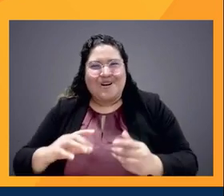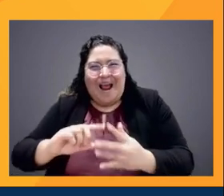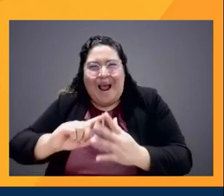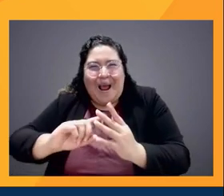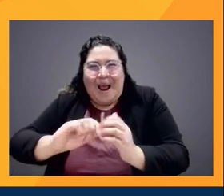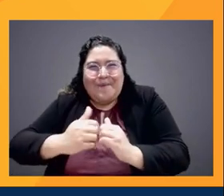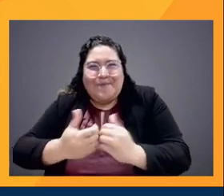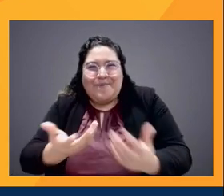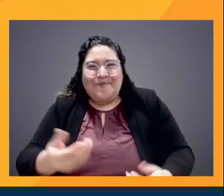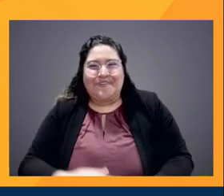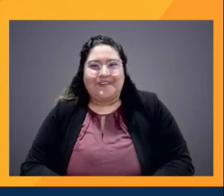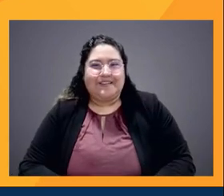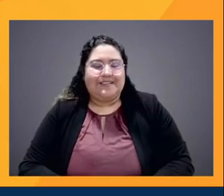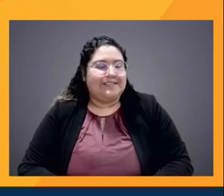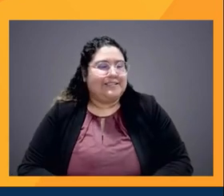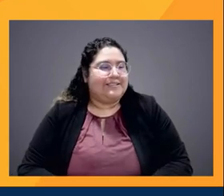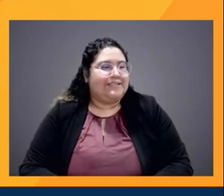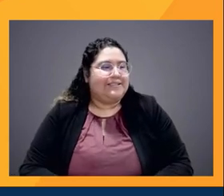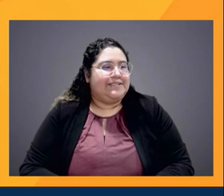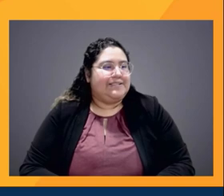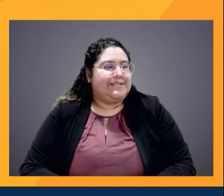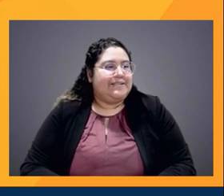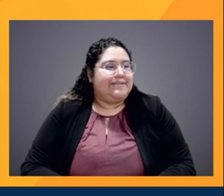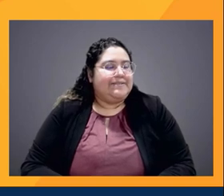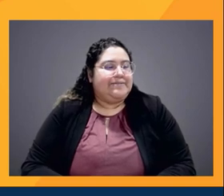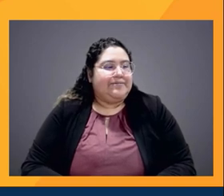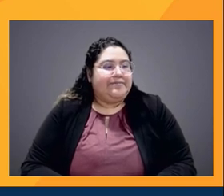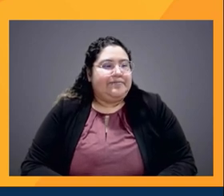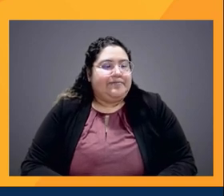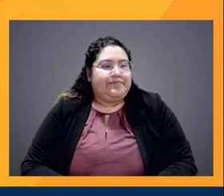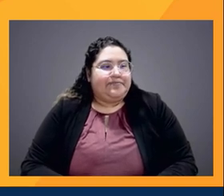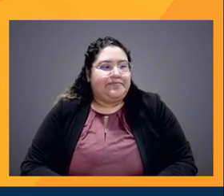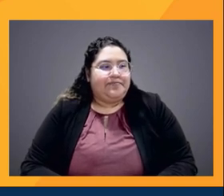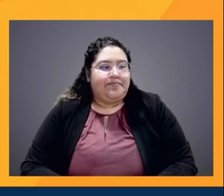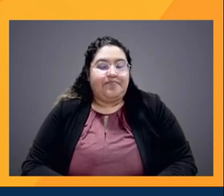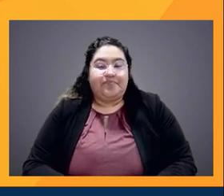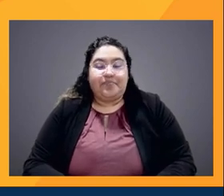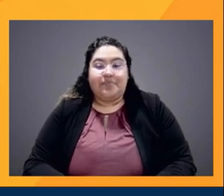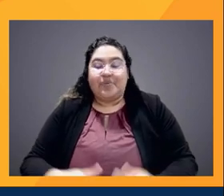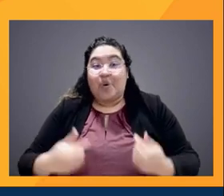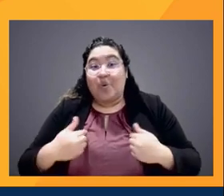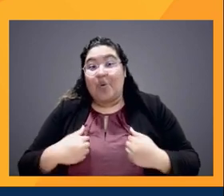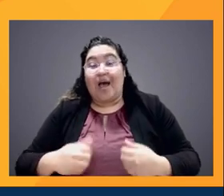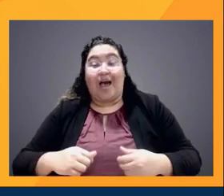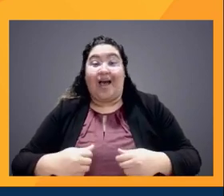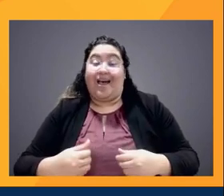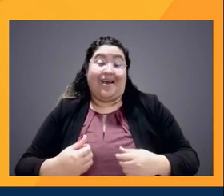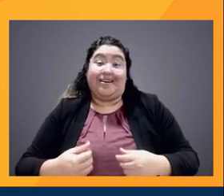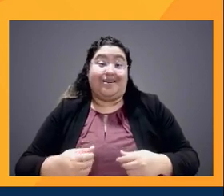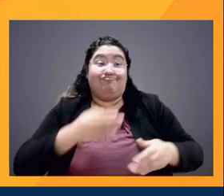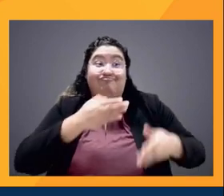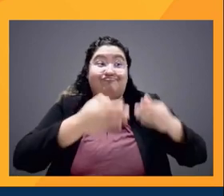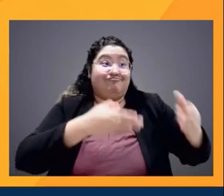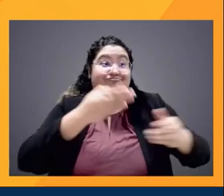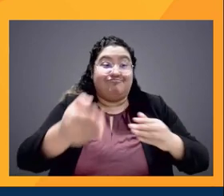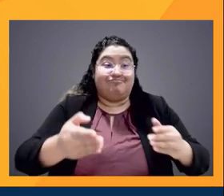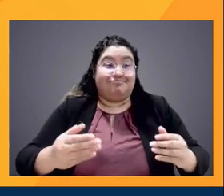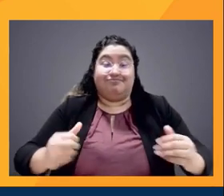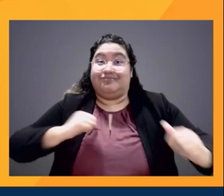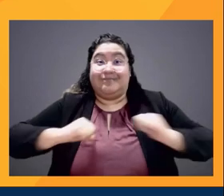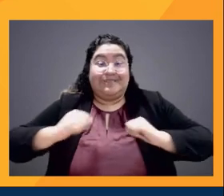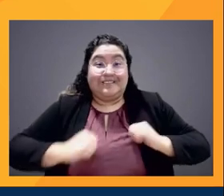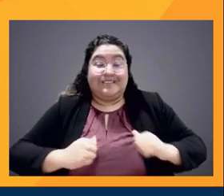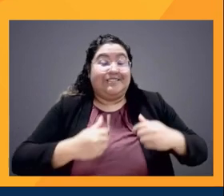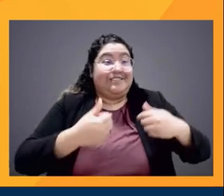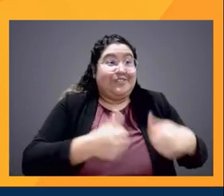I, you know, I, I started auditioning, working really hard. I didn't hardly spoke English. I had